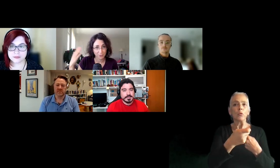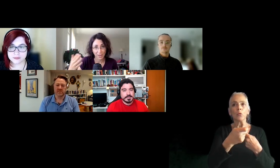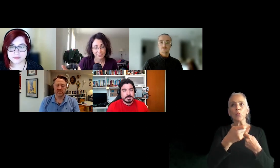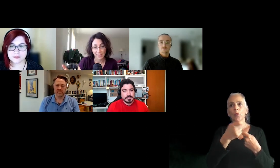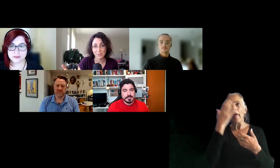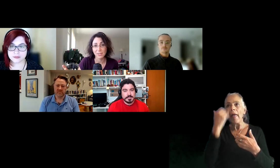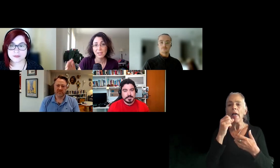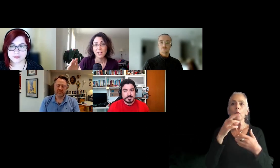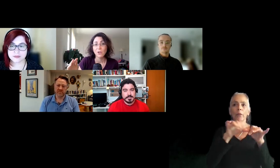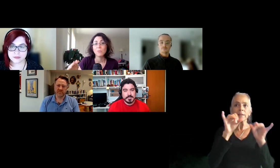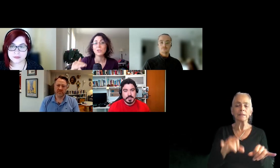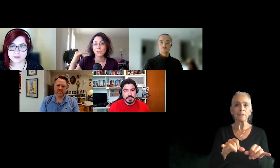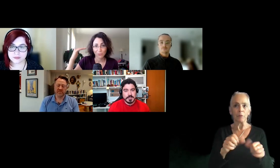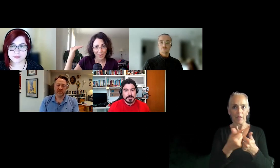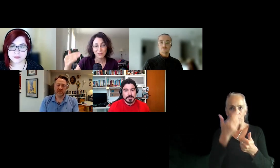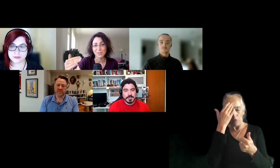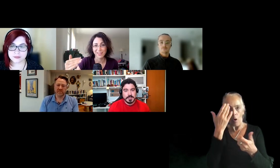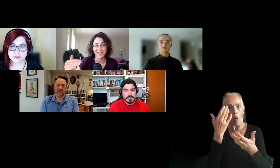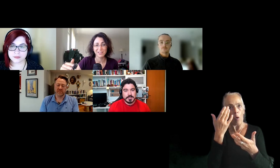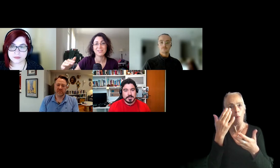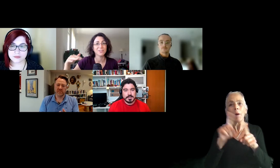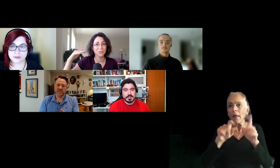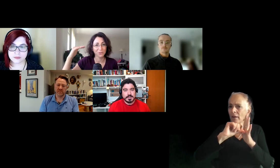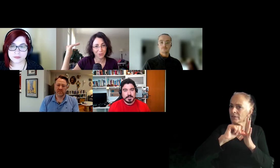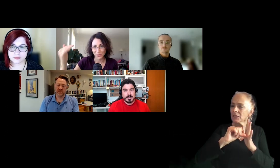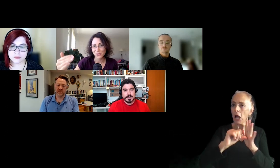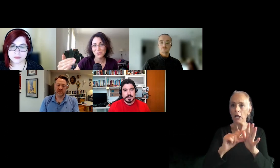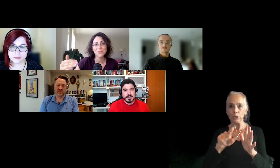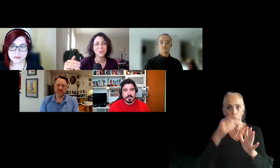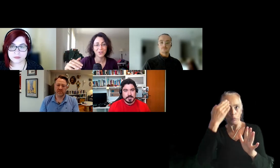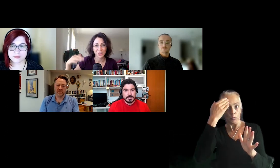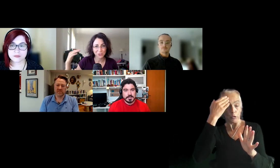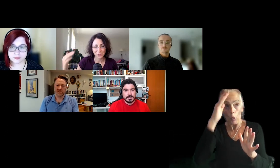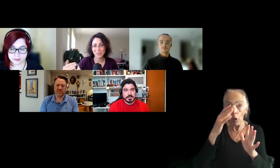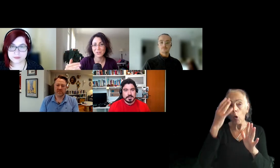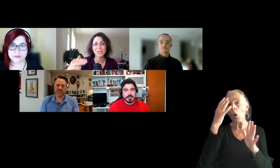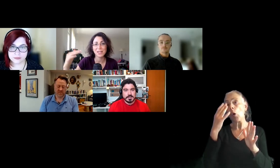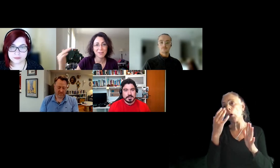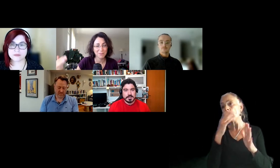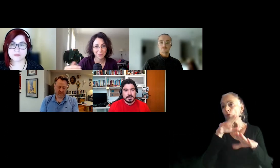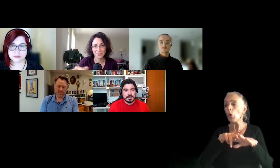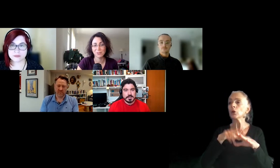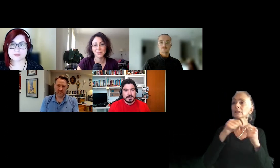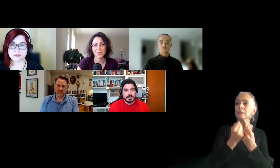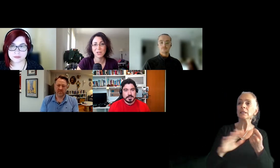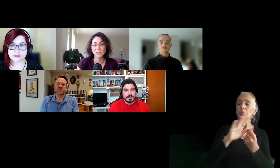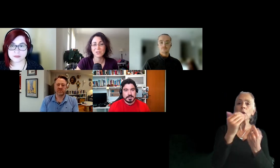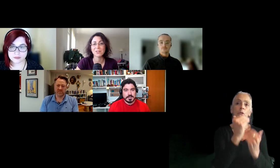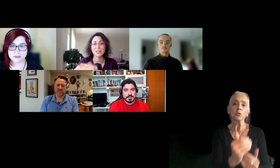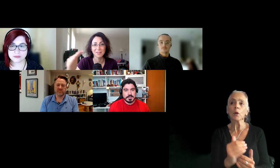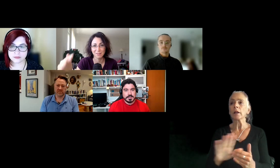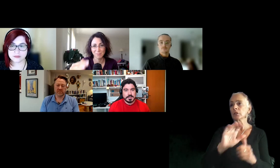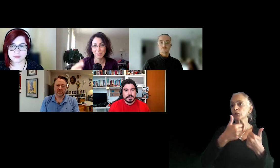know, as a case study. But just emphasize that you don't know the constraints of the team, the specific